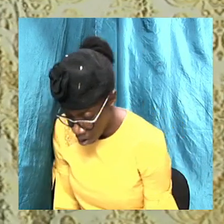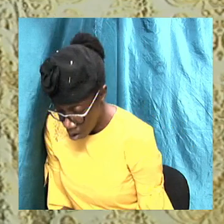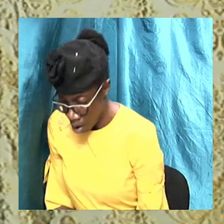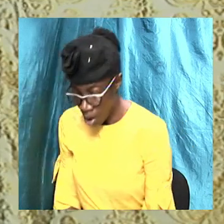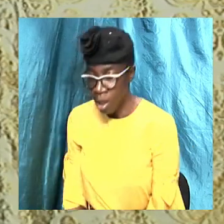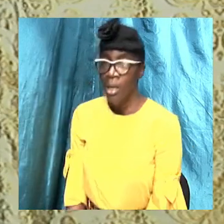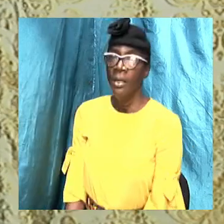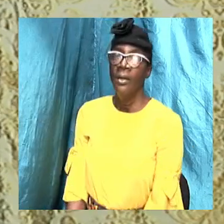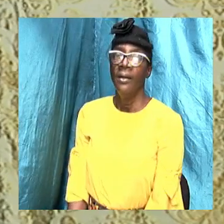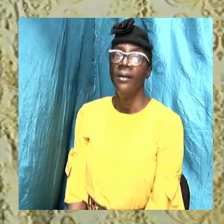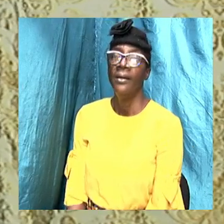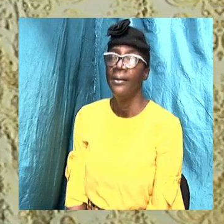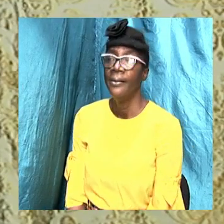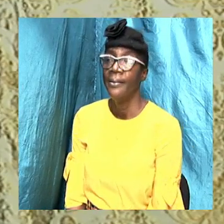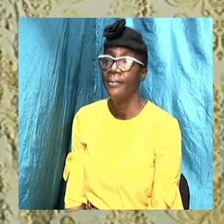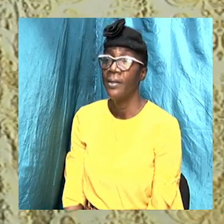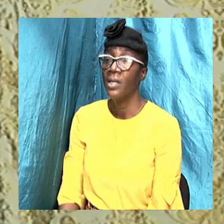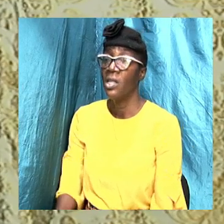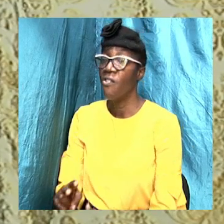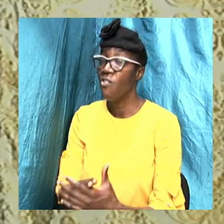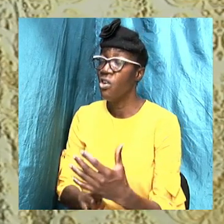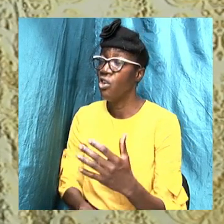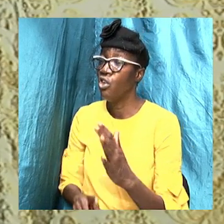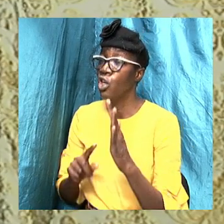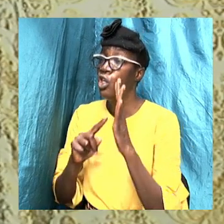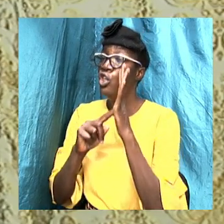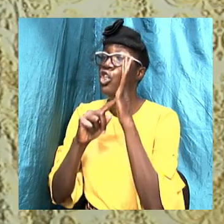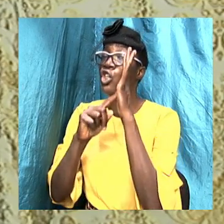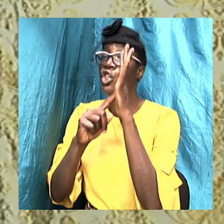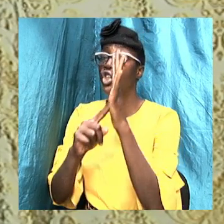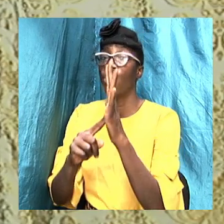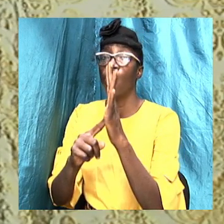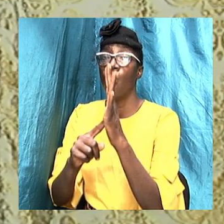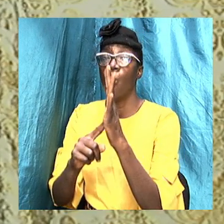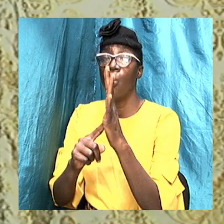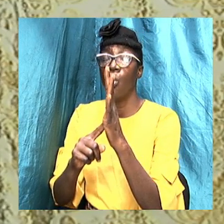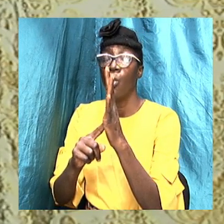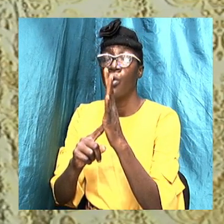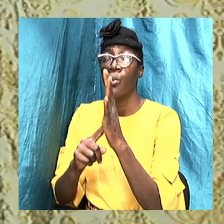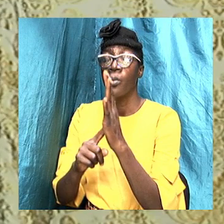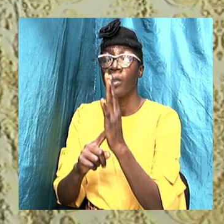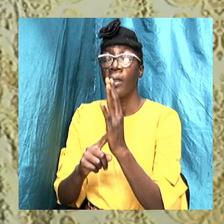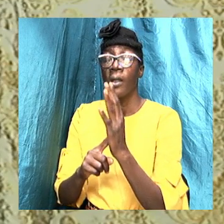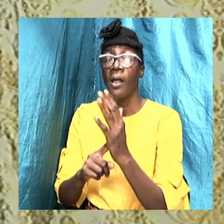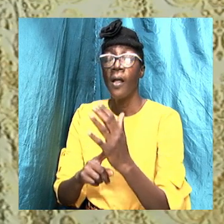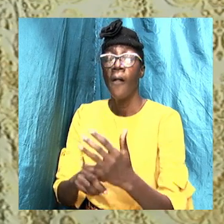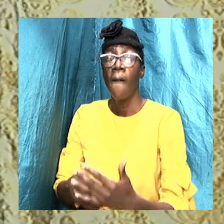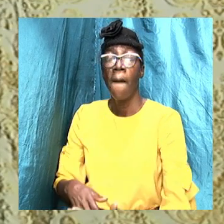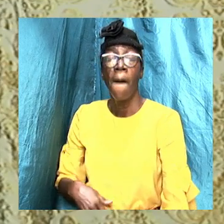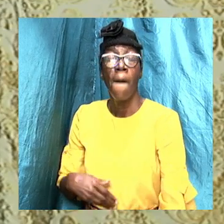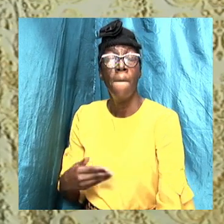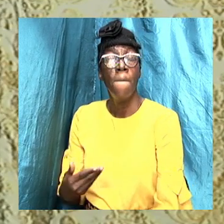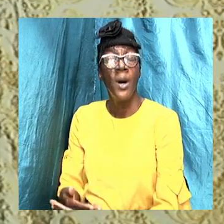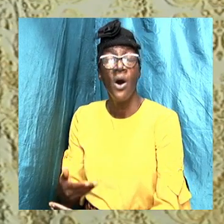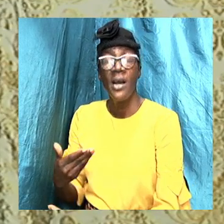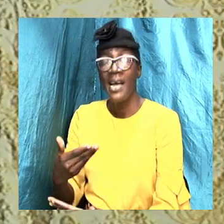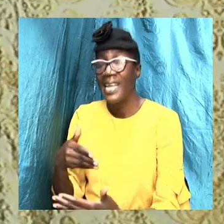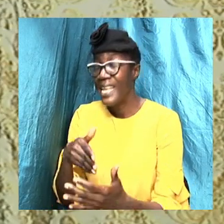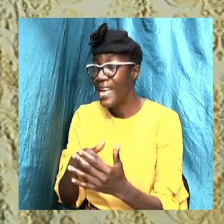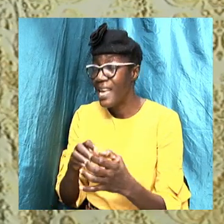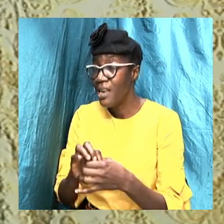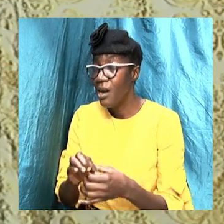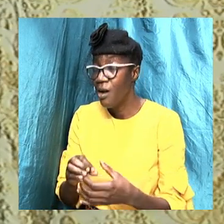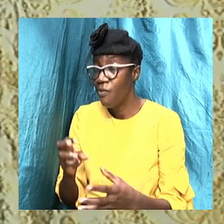the verses placed emphasis on being born again, being born again of the